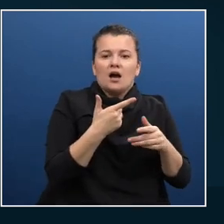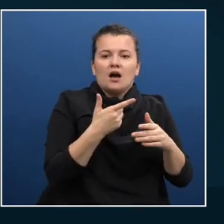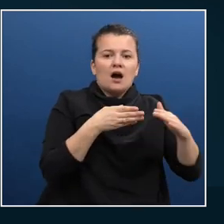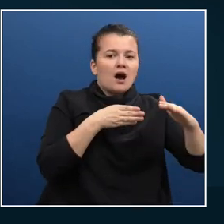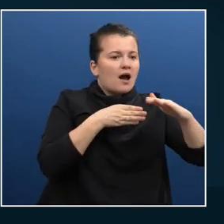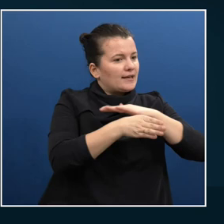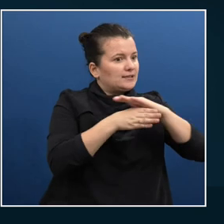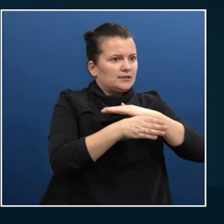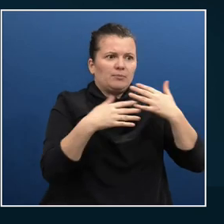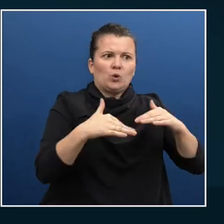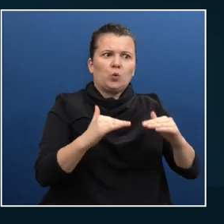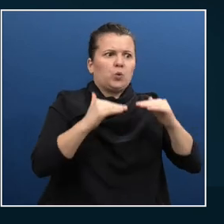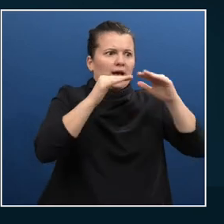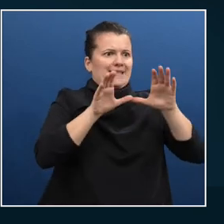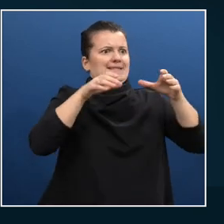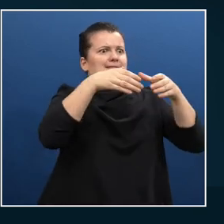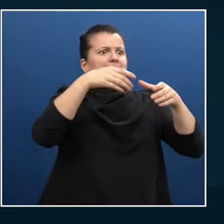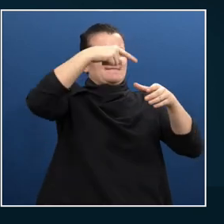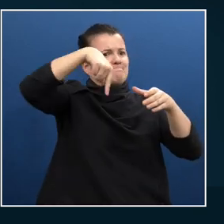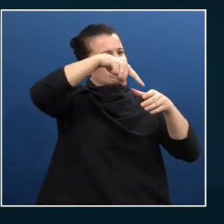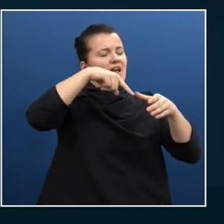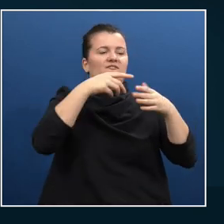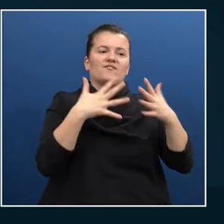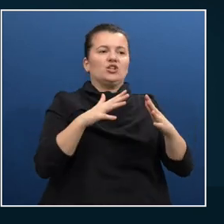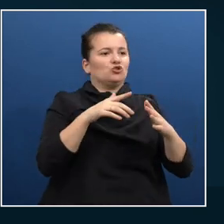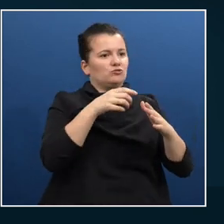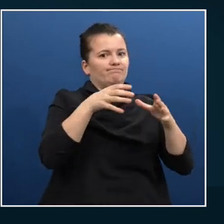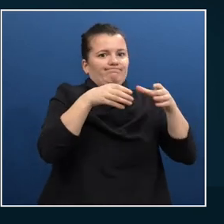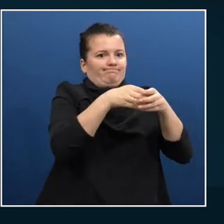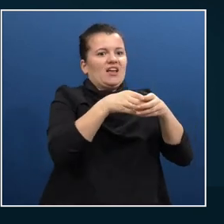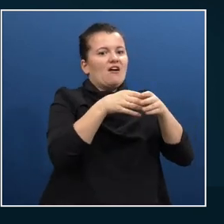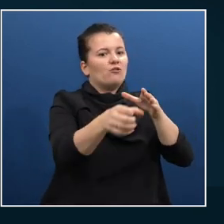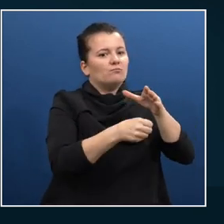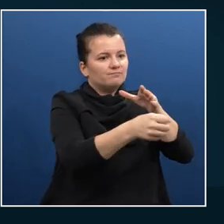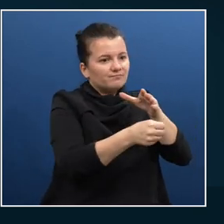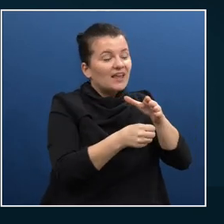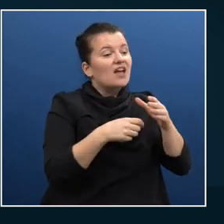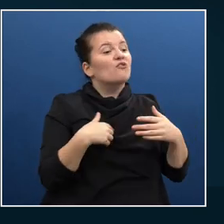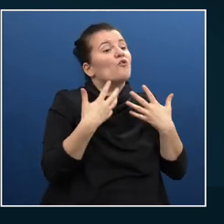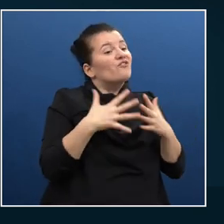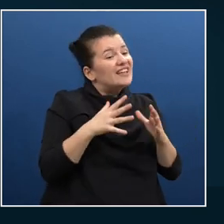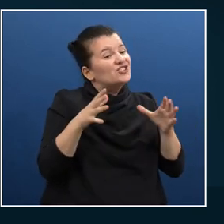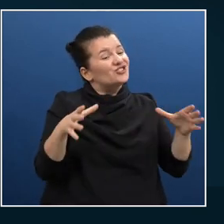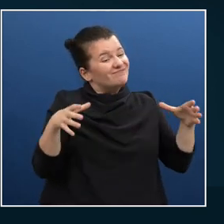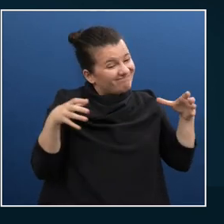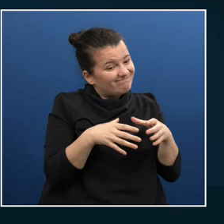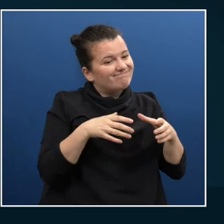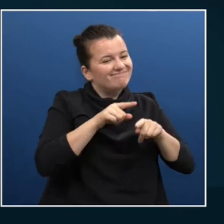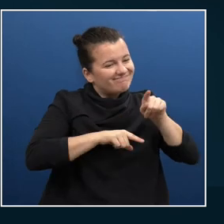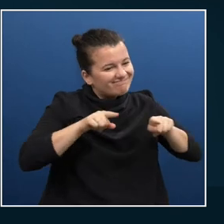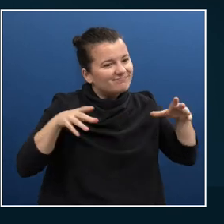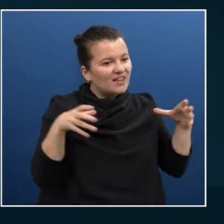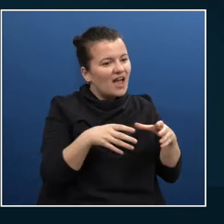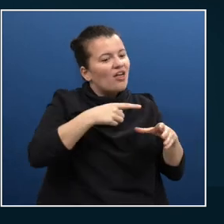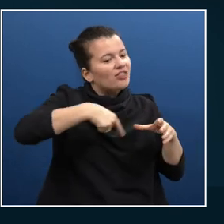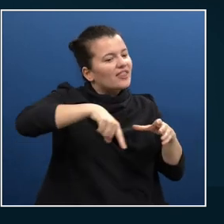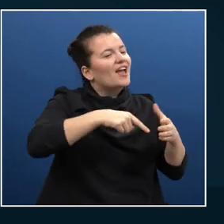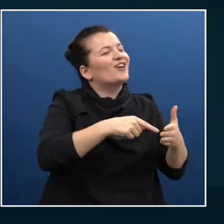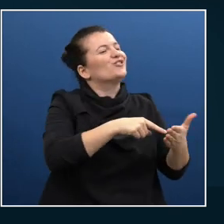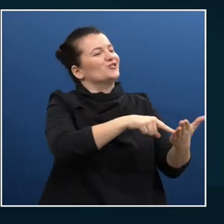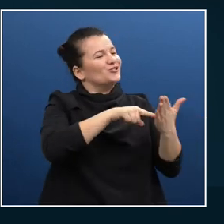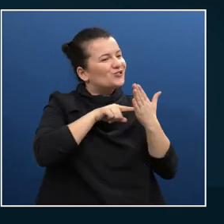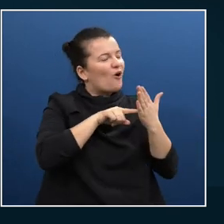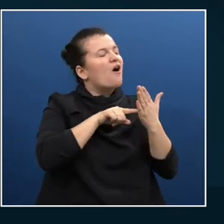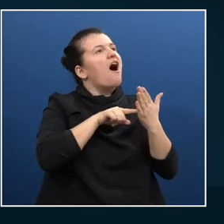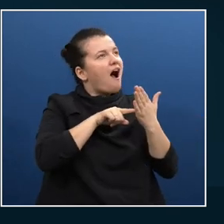And once you do that, the people will show you the way. Because everyone, all of us actually have a story to tell. And